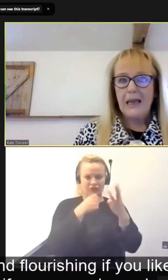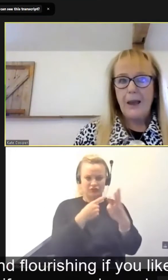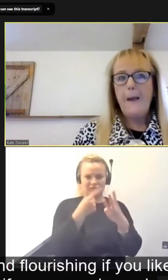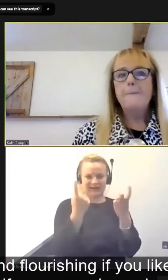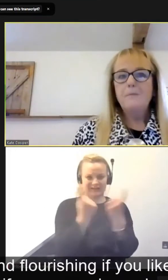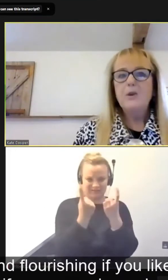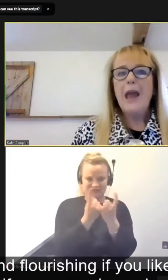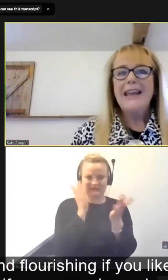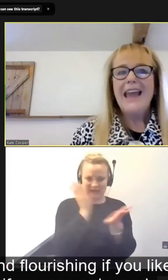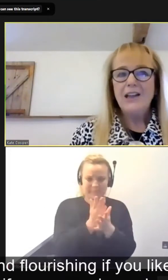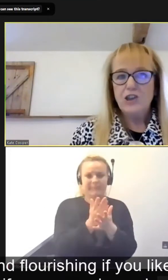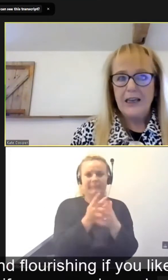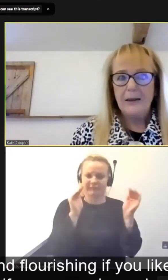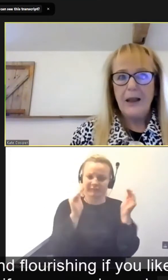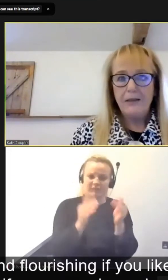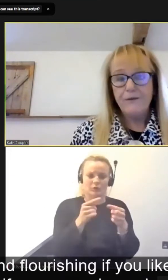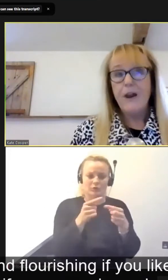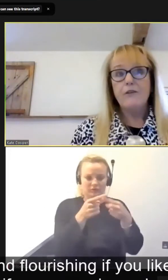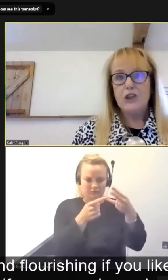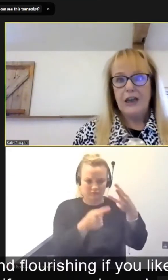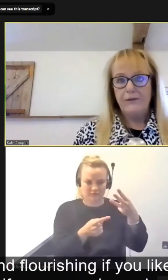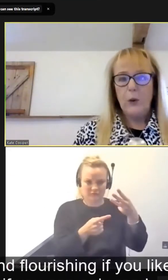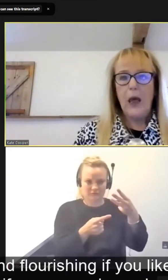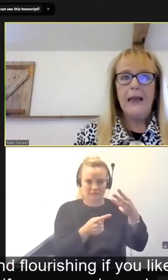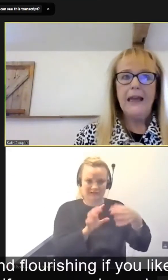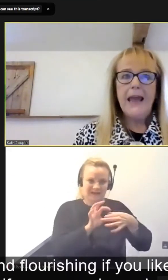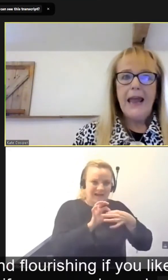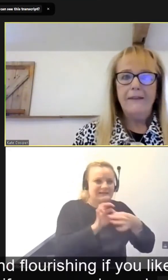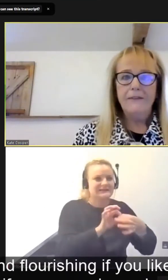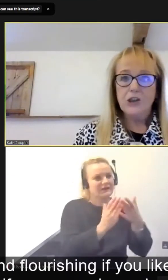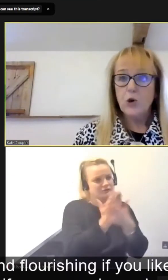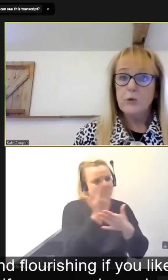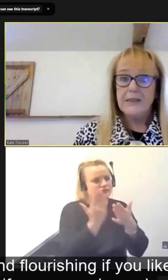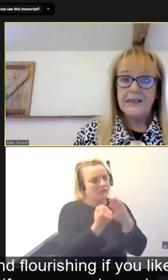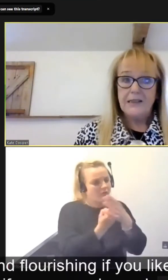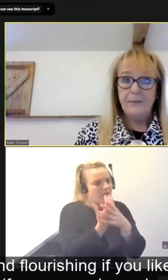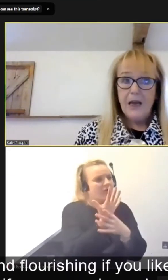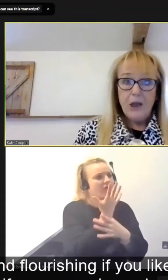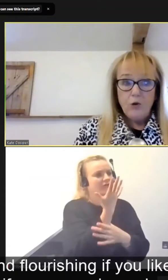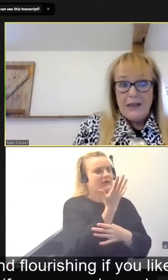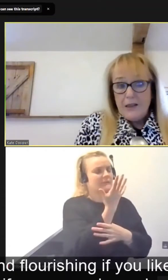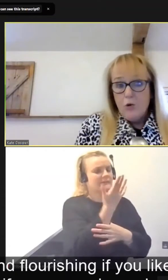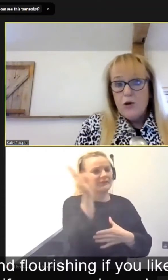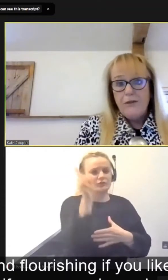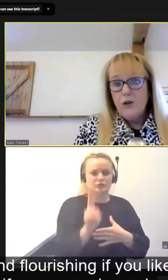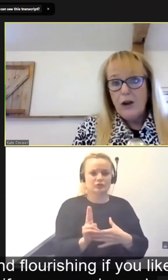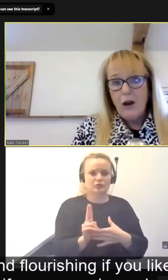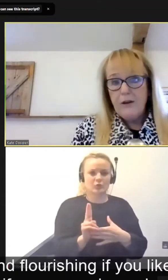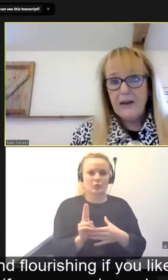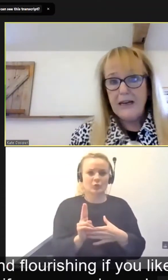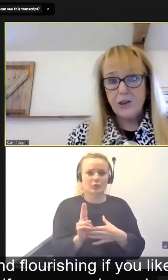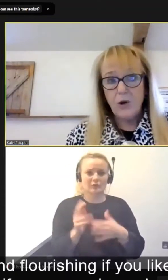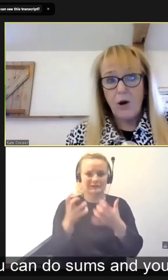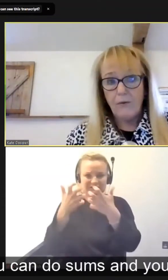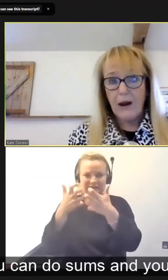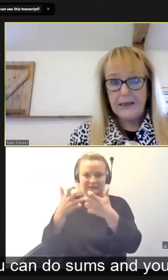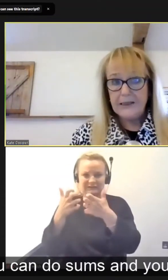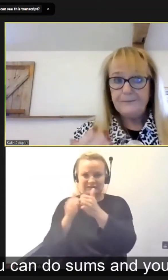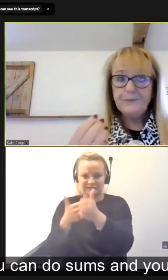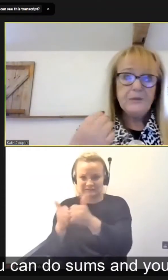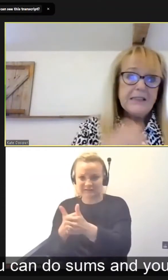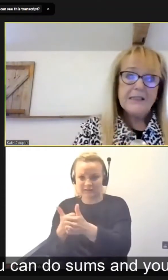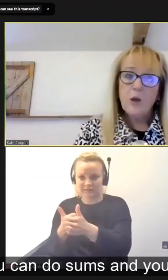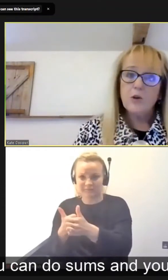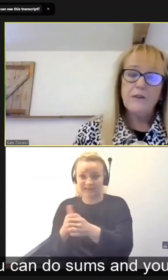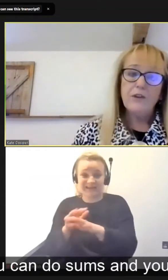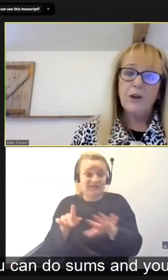bit like engaging and flourishing, if you like, in the school system. It's no good if you can only read and you can't write.